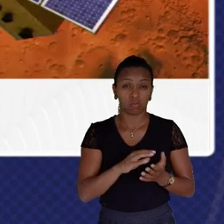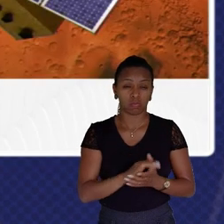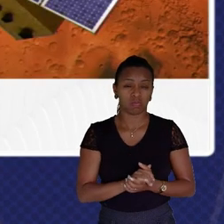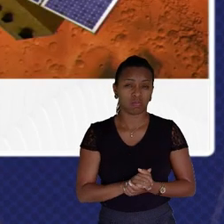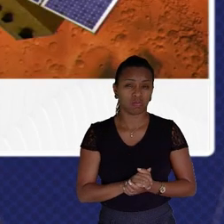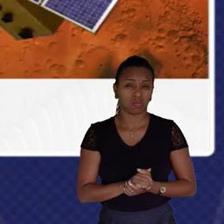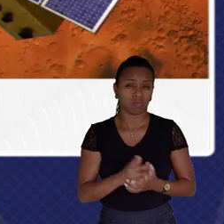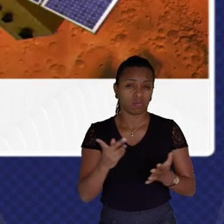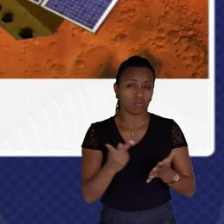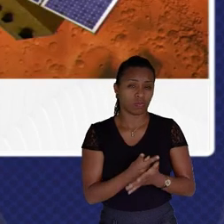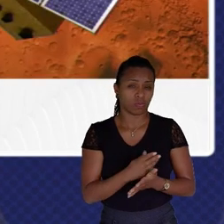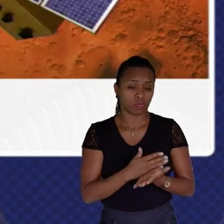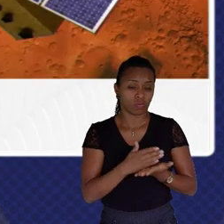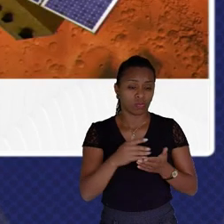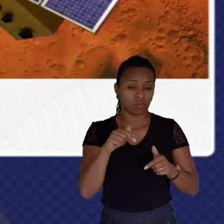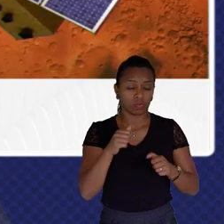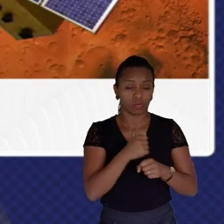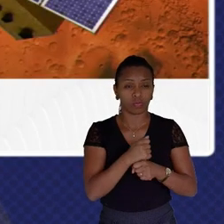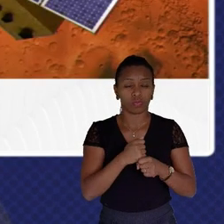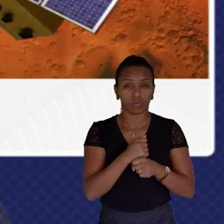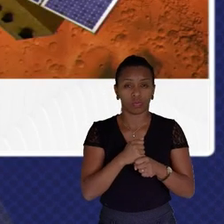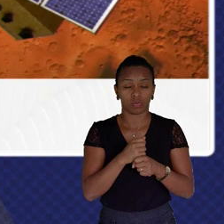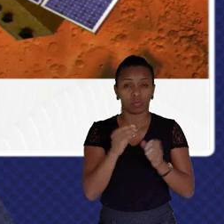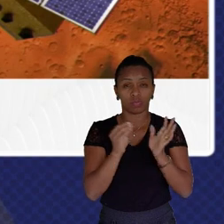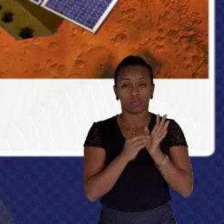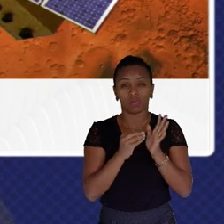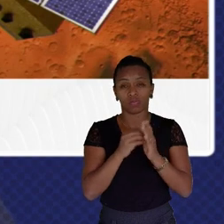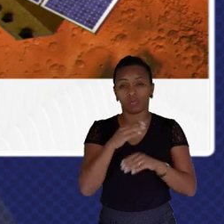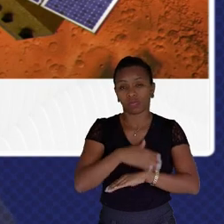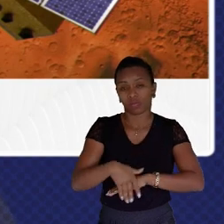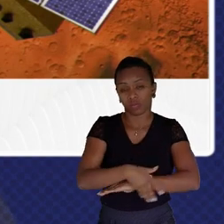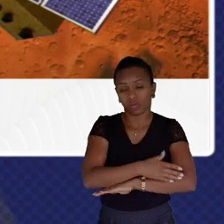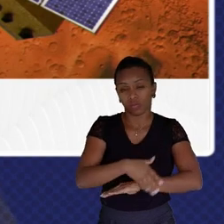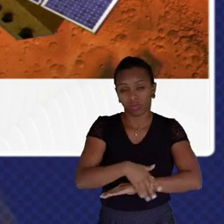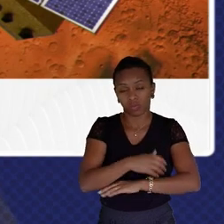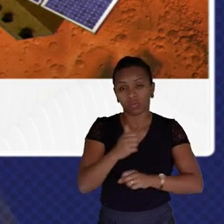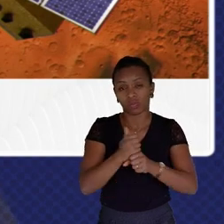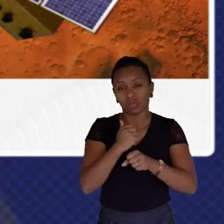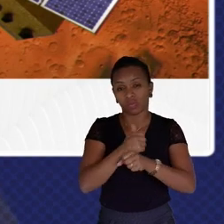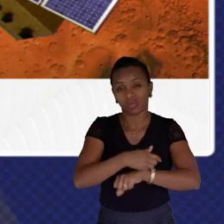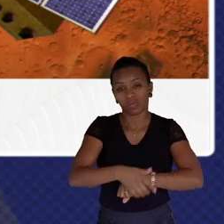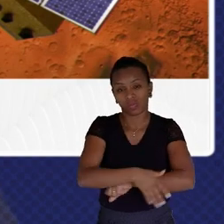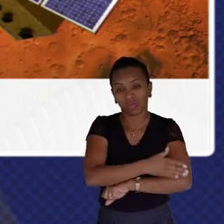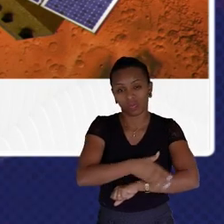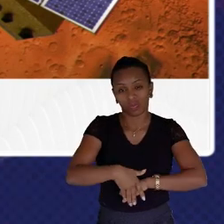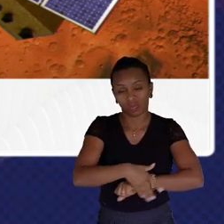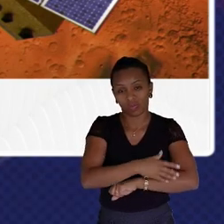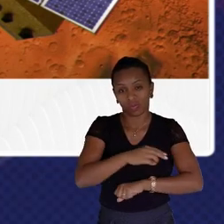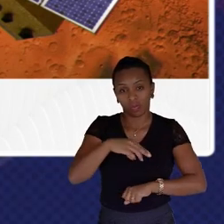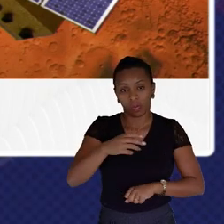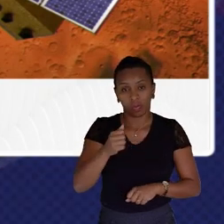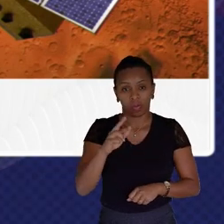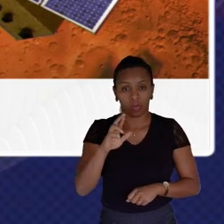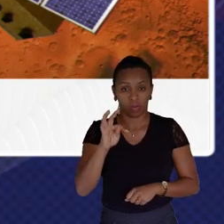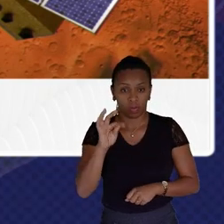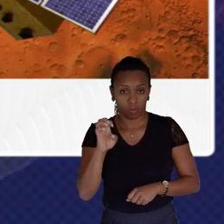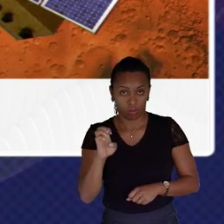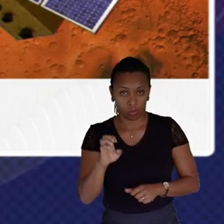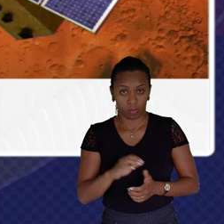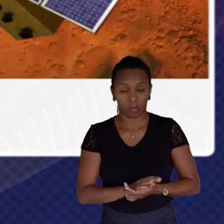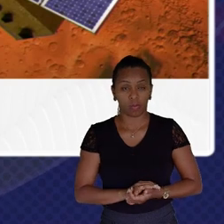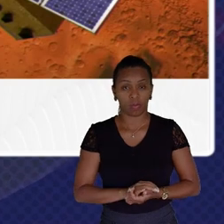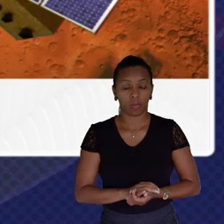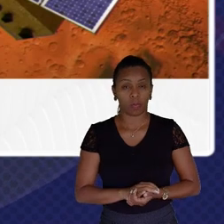From lack of streets to building roads on Mars UAE was born and founded on fast, responsive delivery